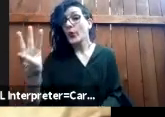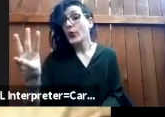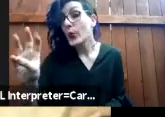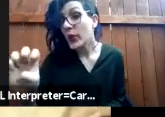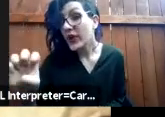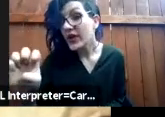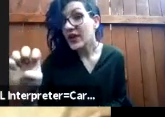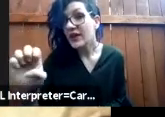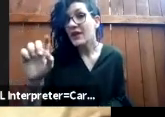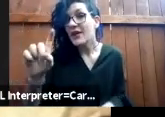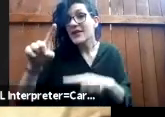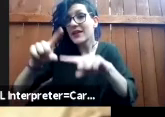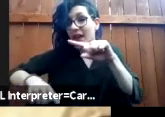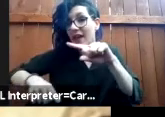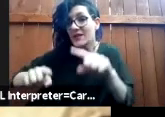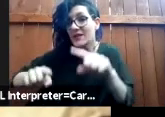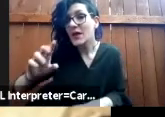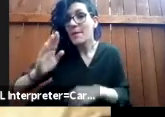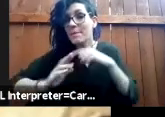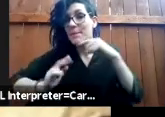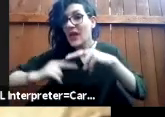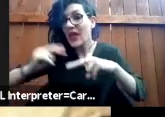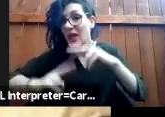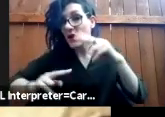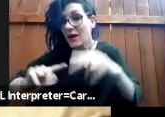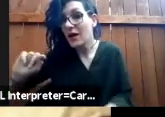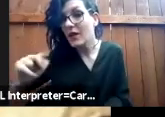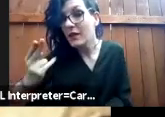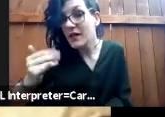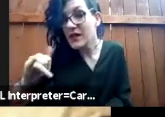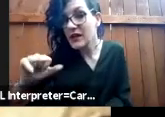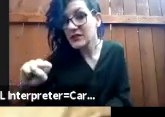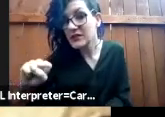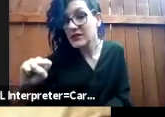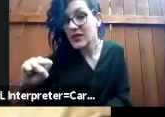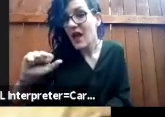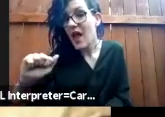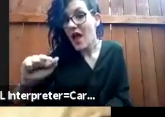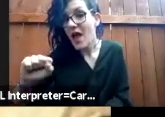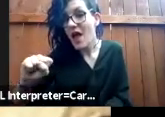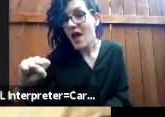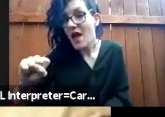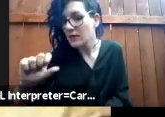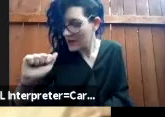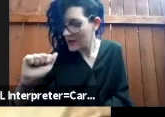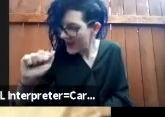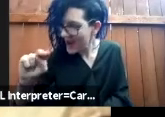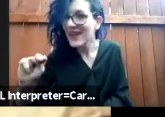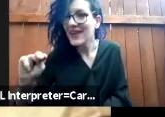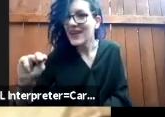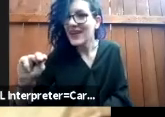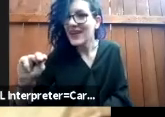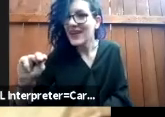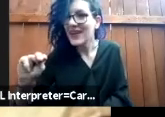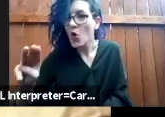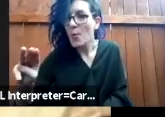me this experience was the first time that I had ever seen like art used as a political tool and I was really like touched